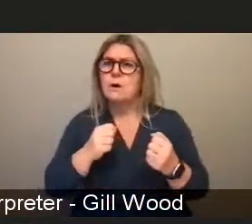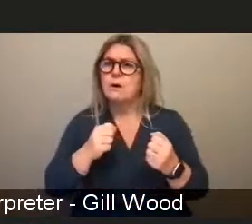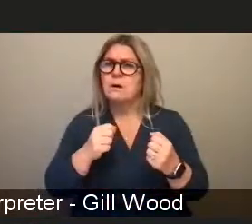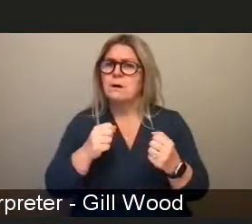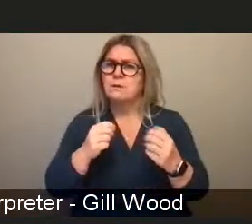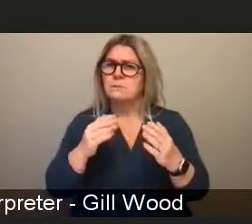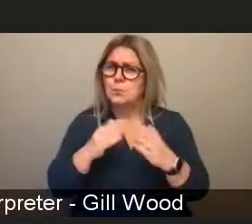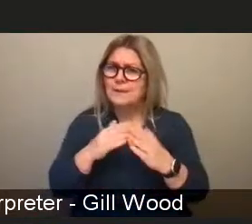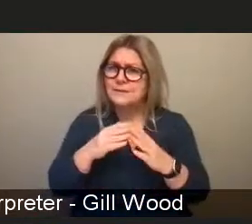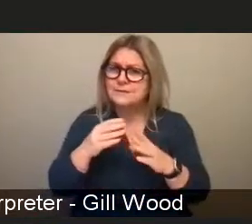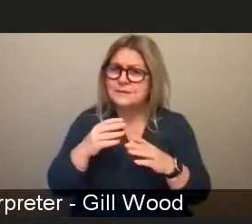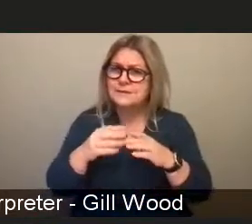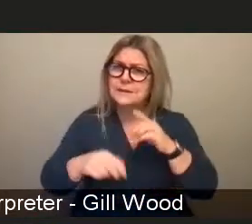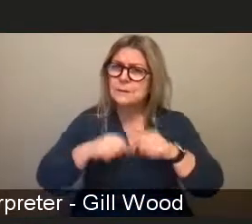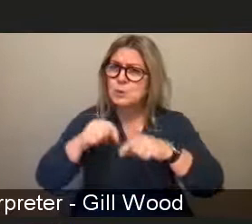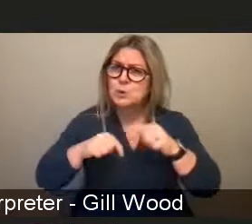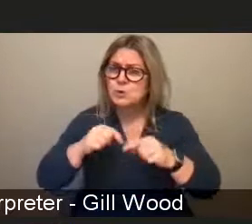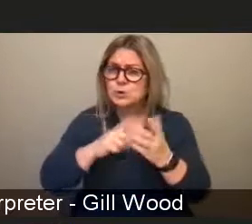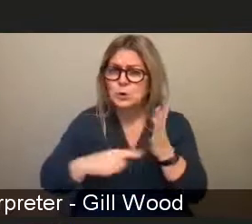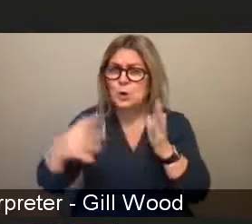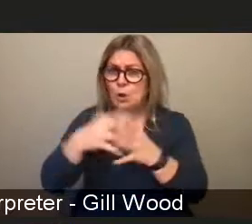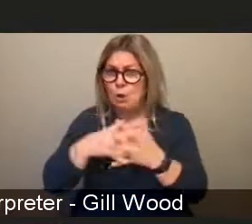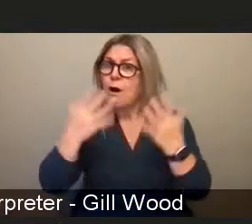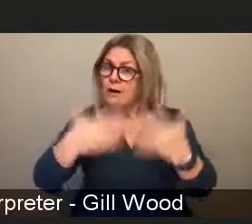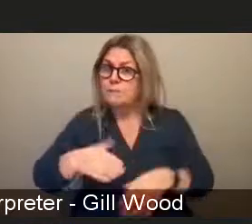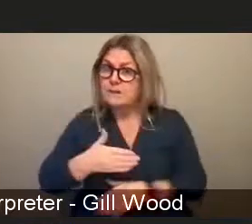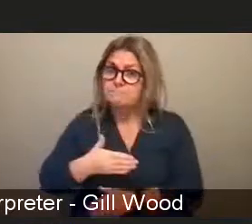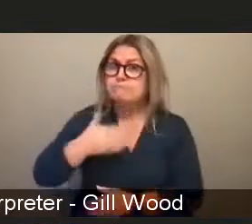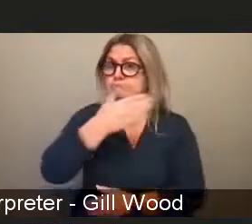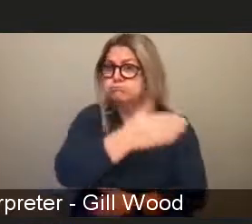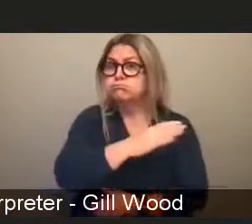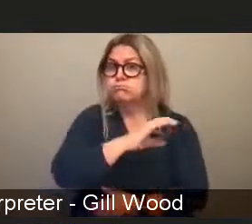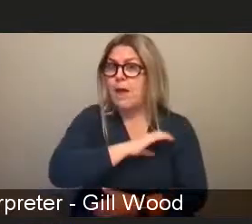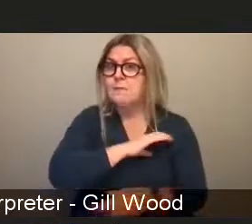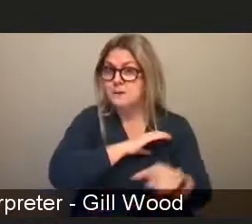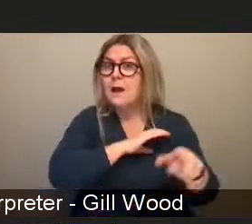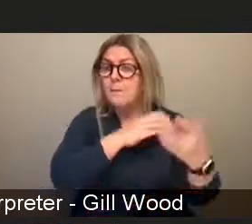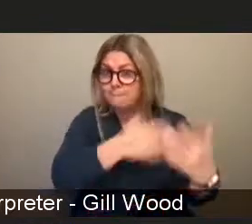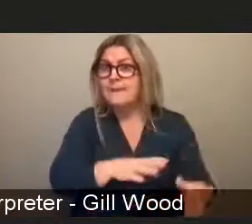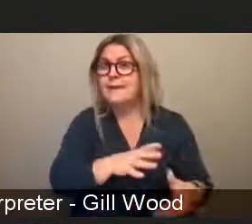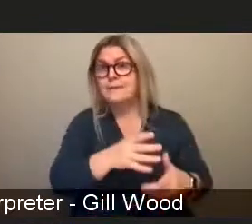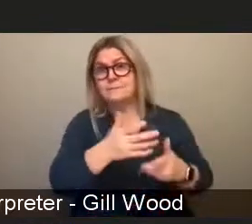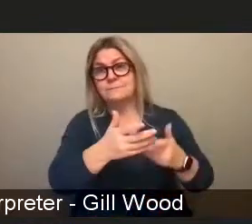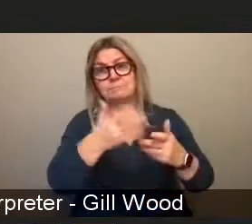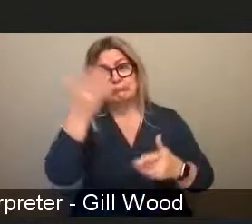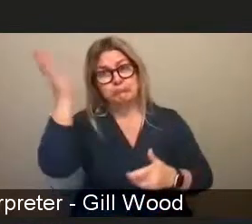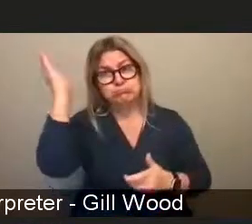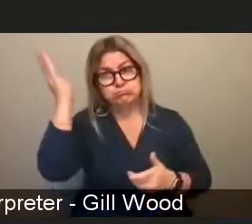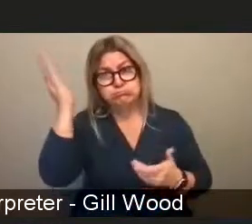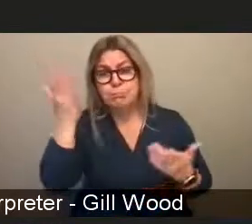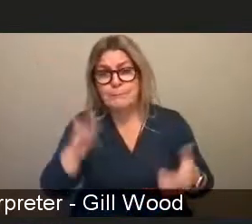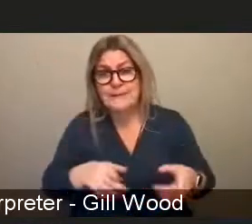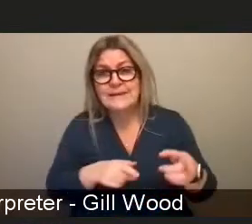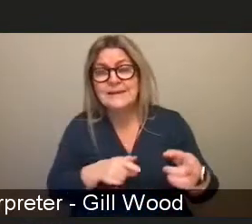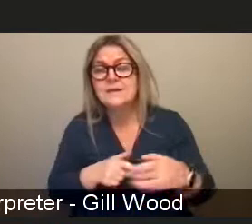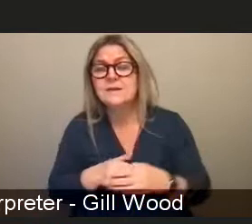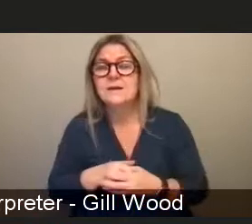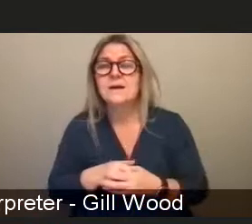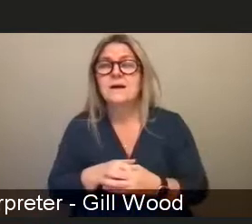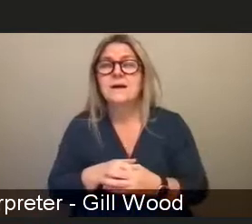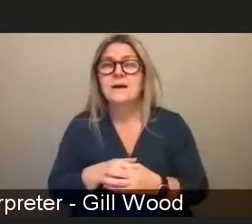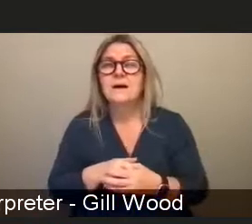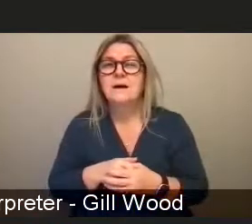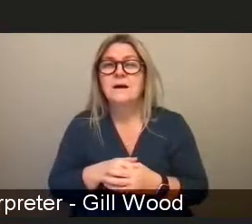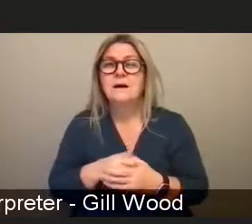i've spoken about in toronto so i know there's some folks there who are looking at it um uh and our children's